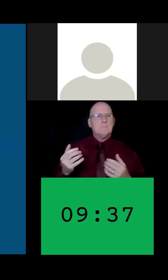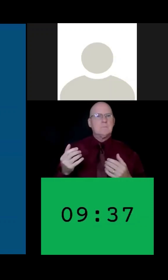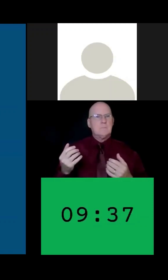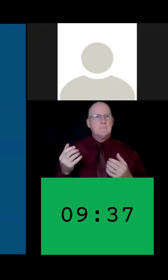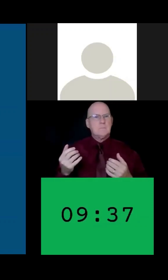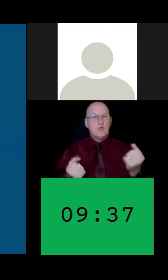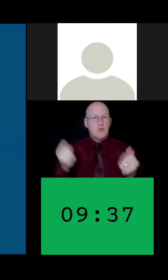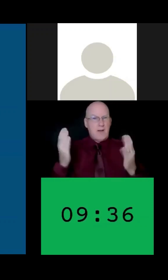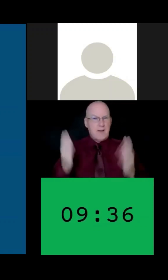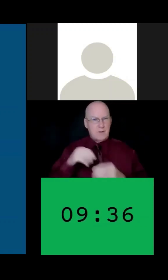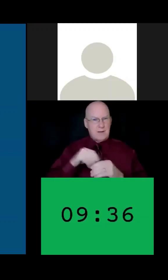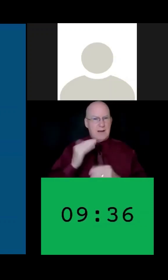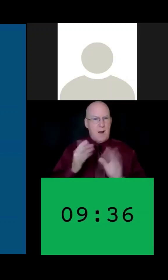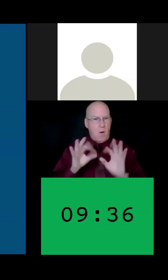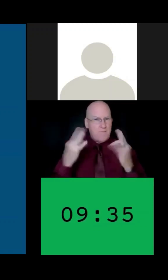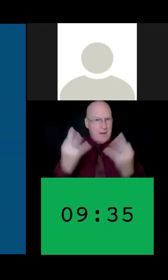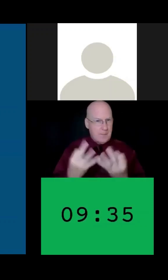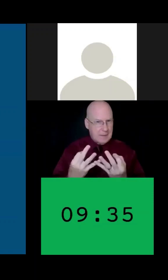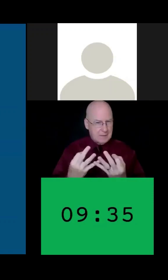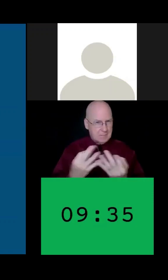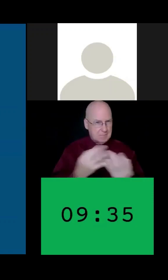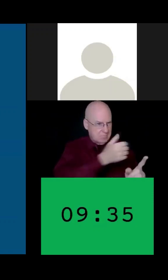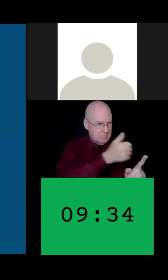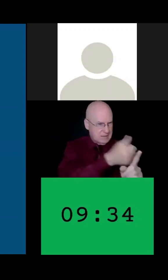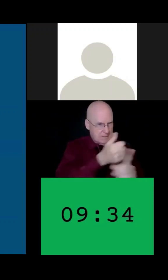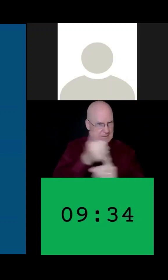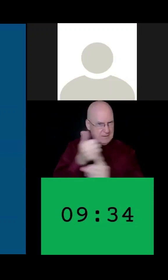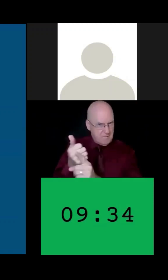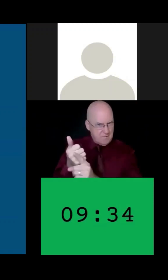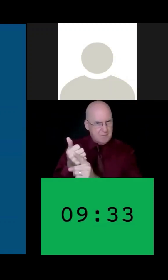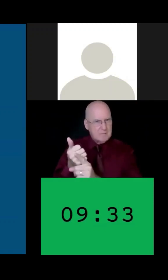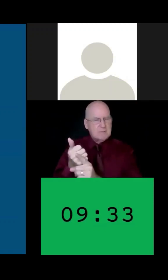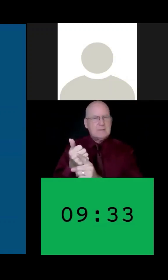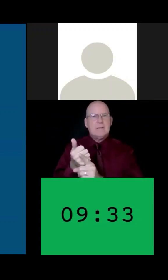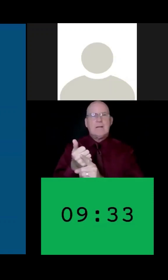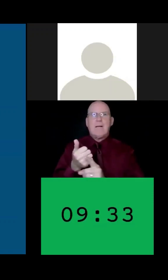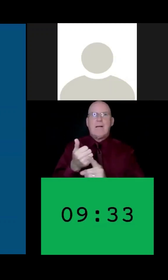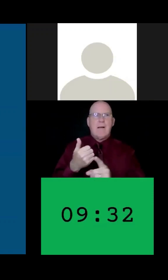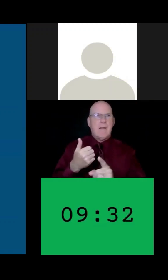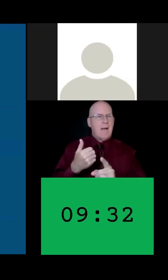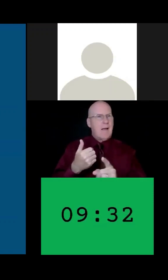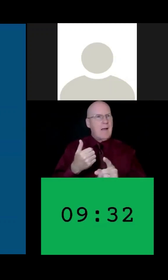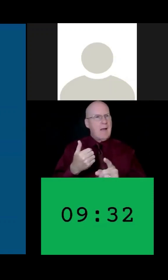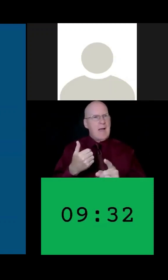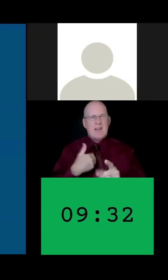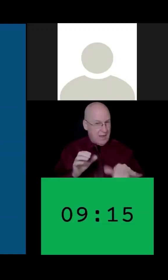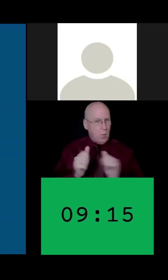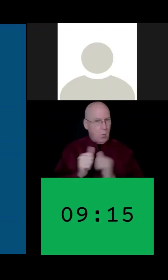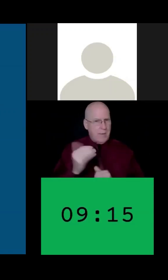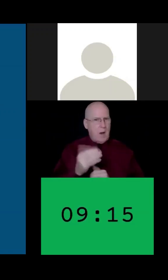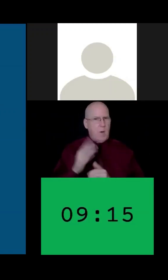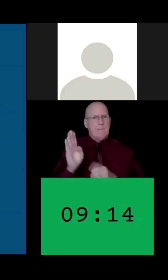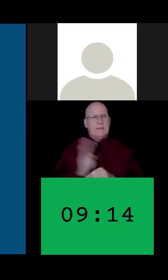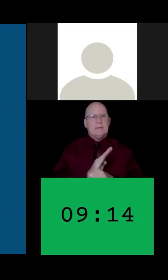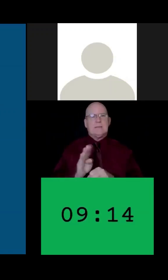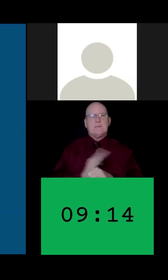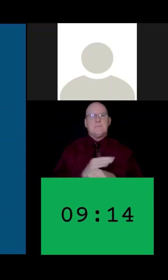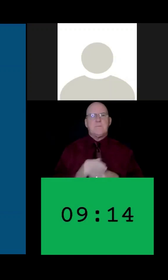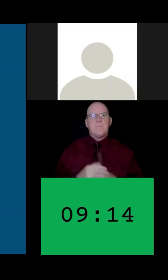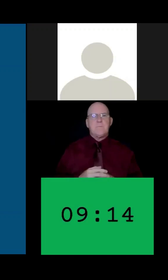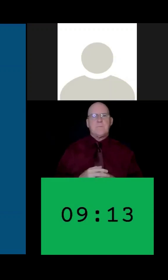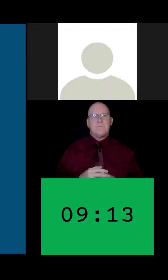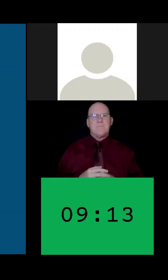family who have had unsafe and unfair working conditions. So, our idea